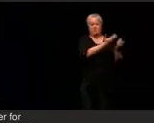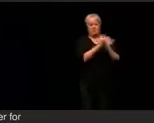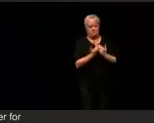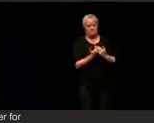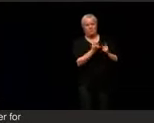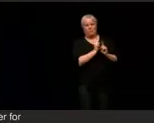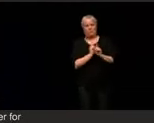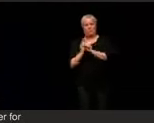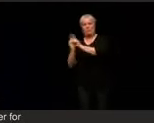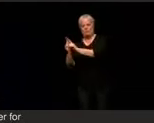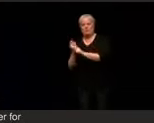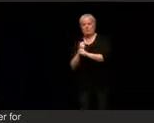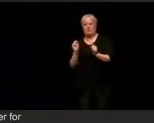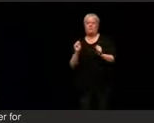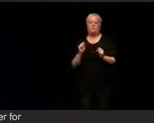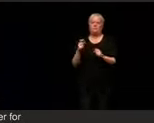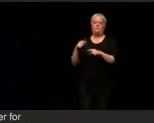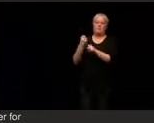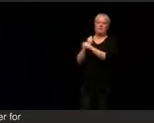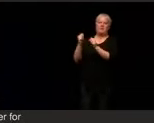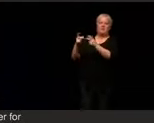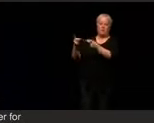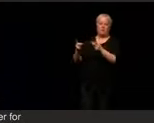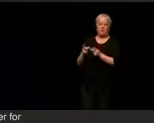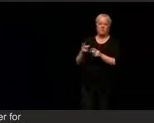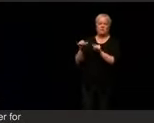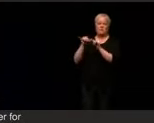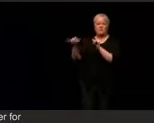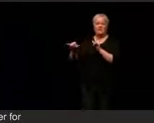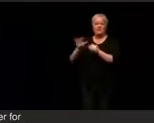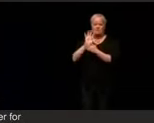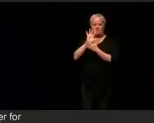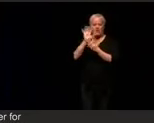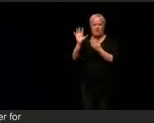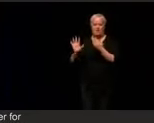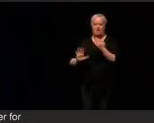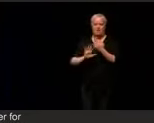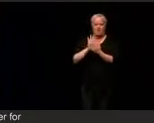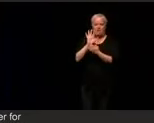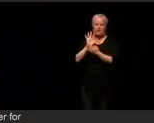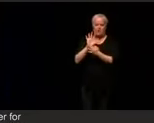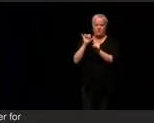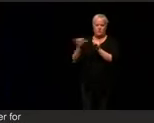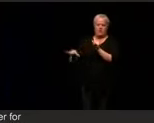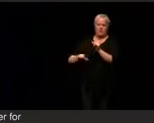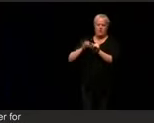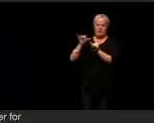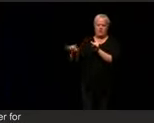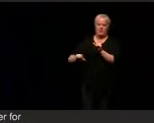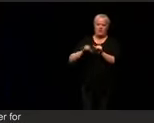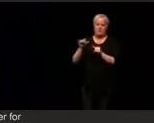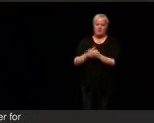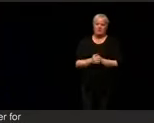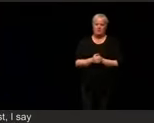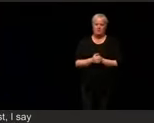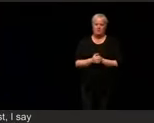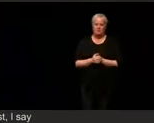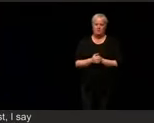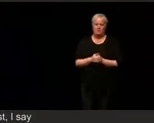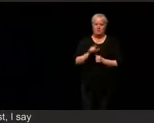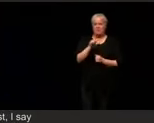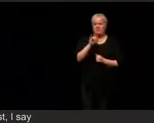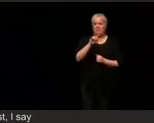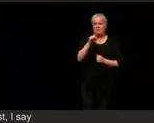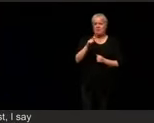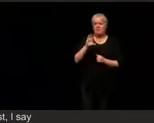to a safe location. We stayed there for five hours. Liz Cheney and I, being the most senior members at the time